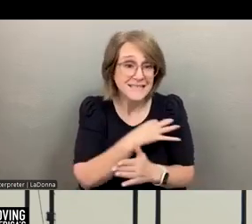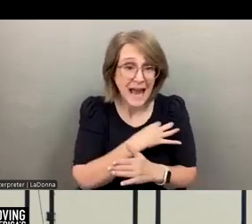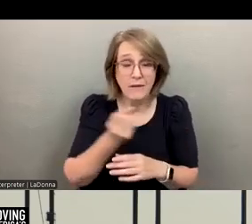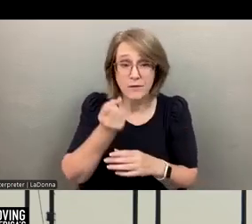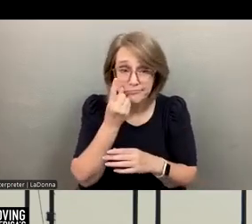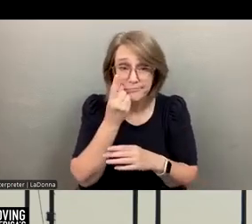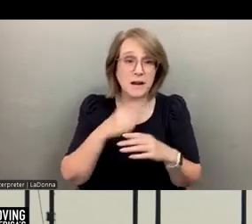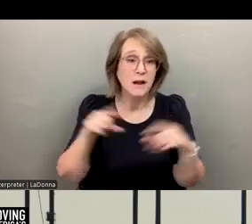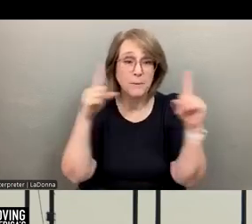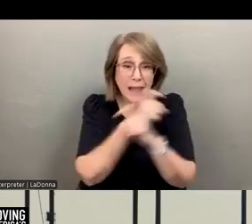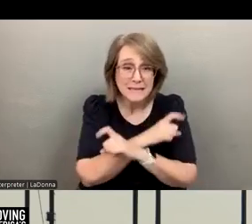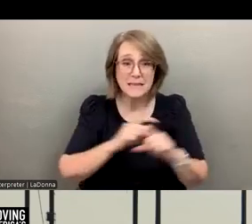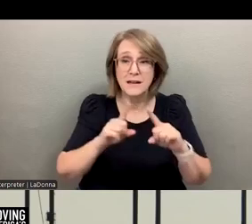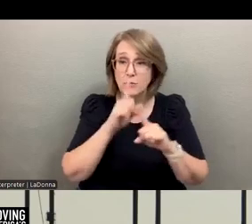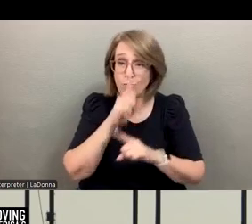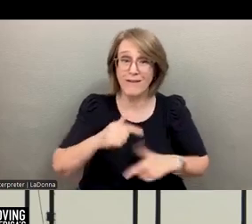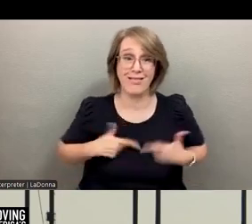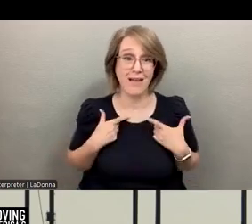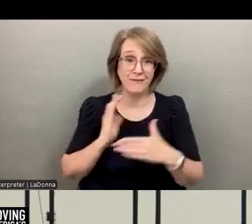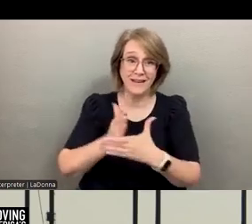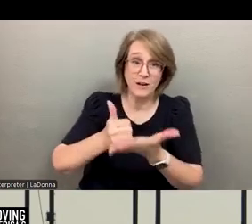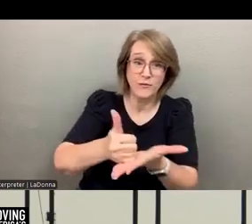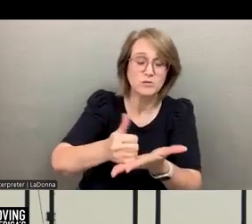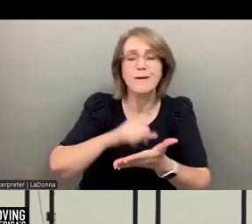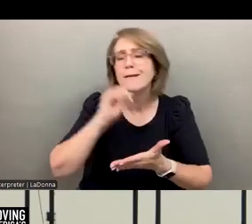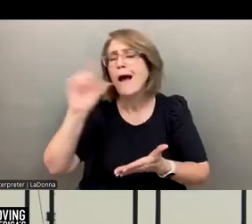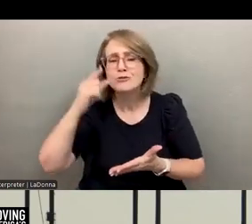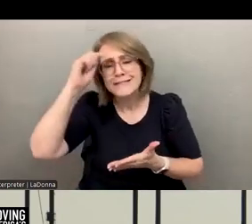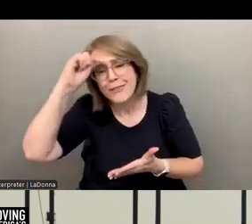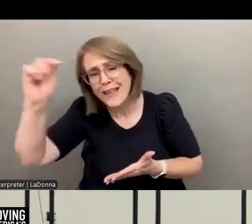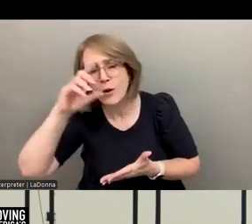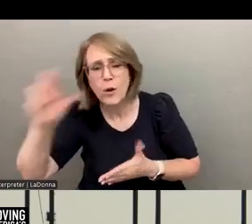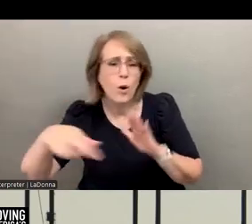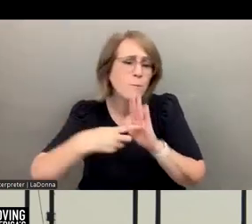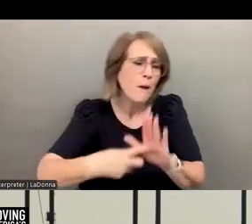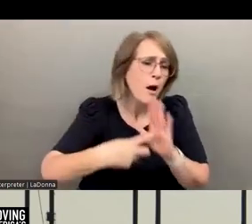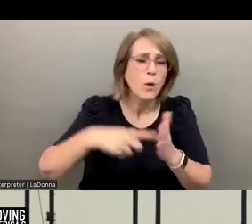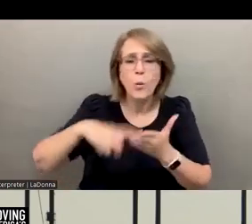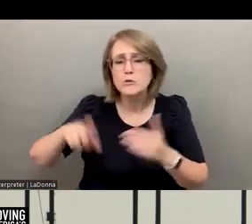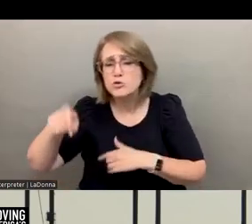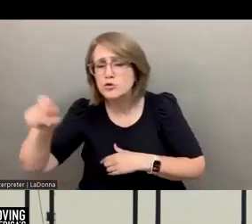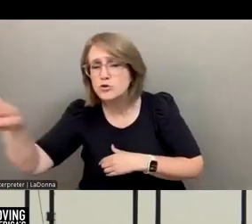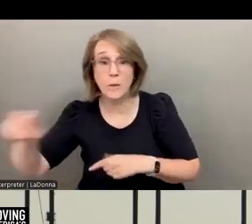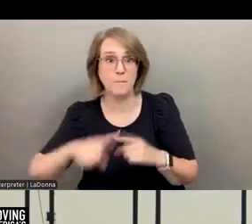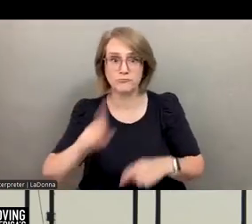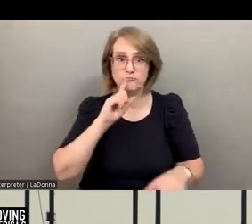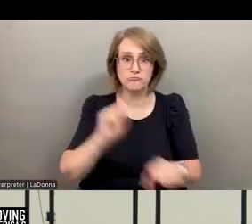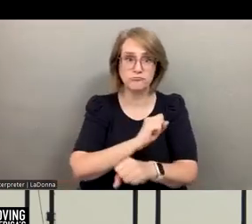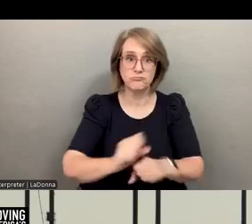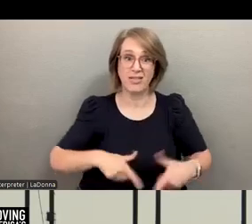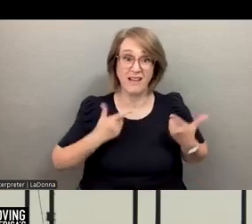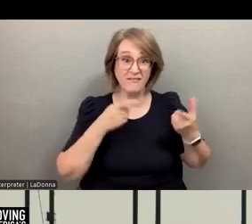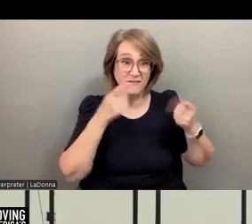of real-life interventions, not just the theories and the models and what the perfect world looks like, but what does this real-life look